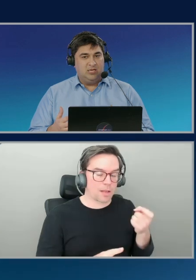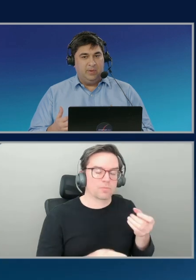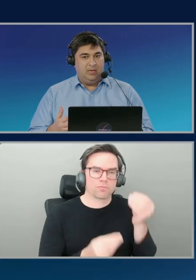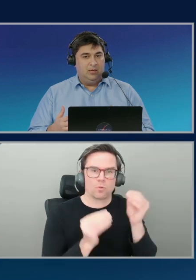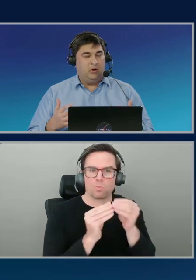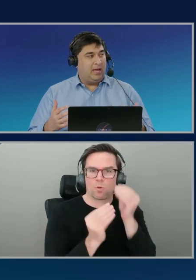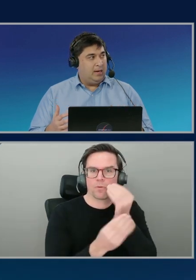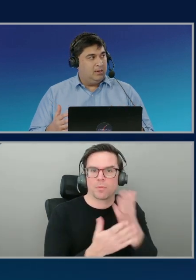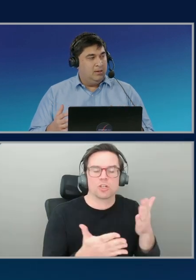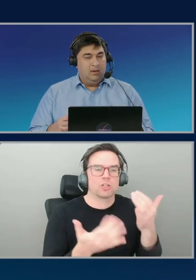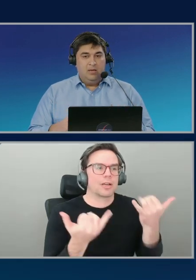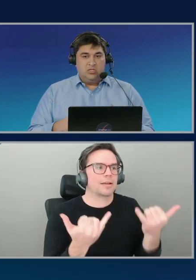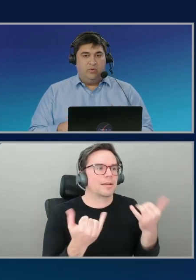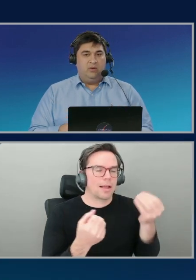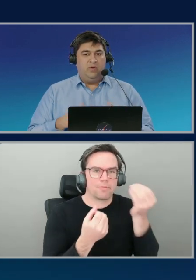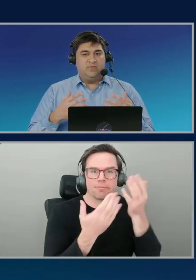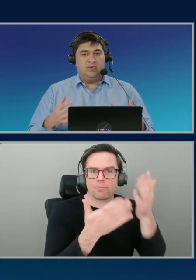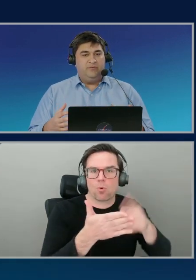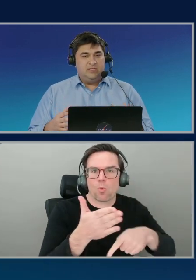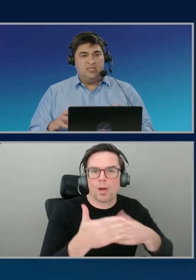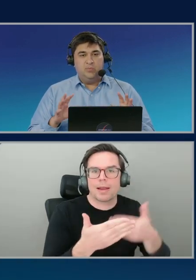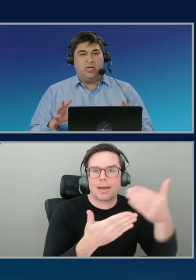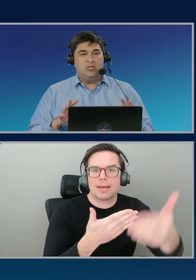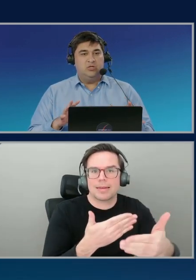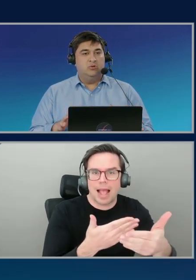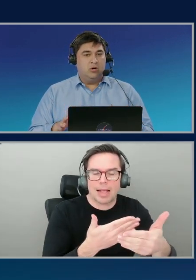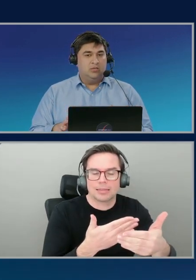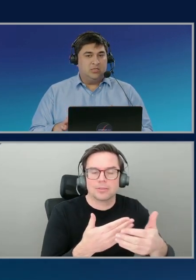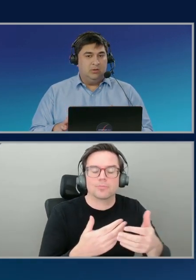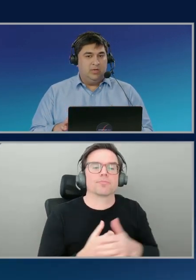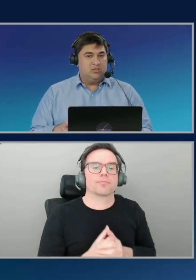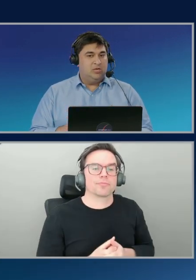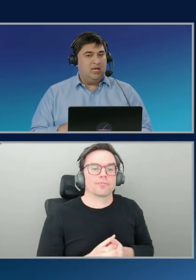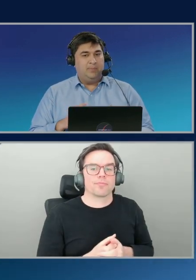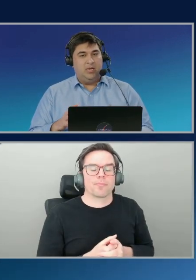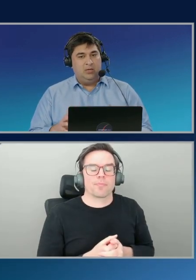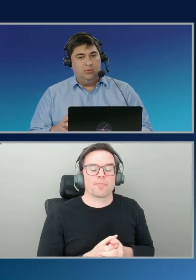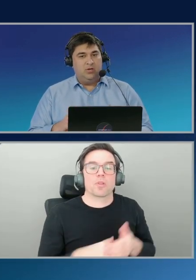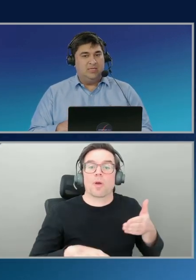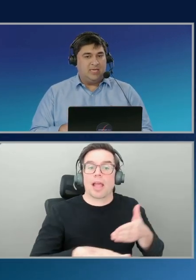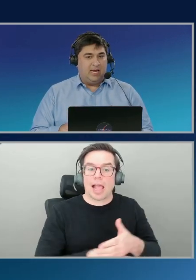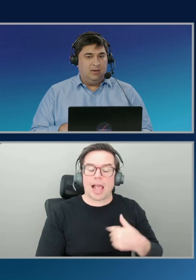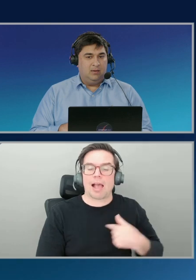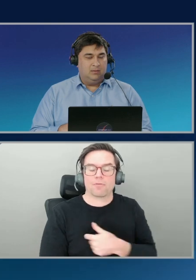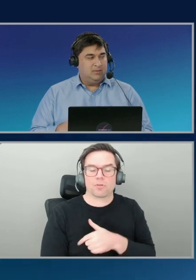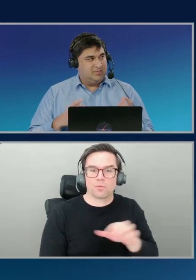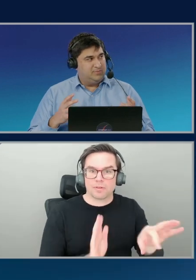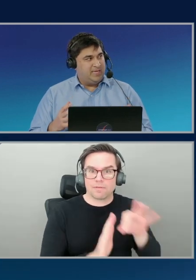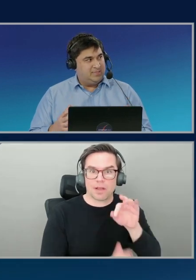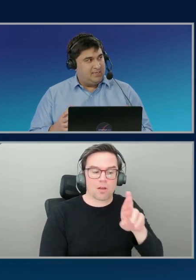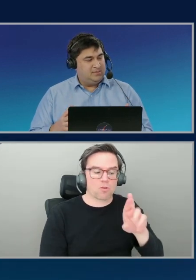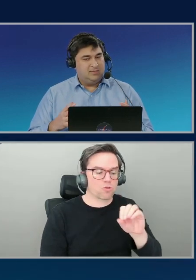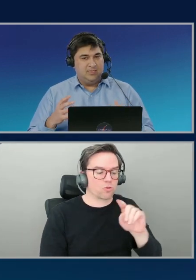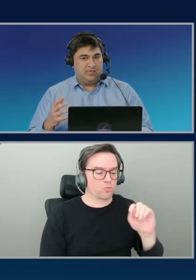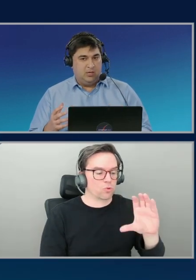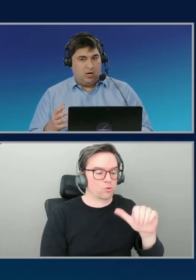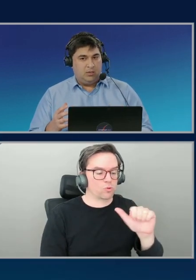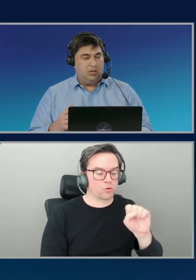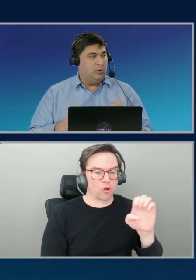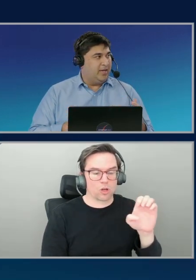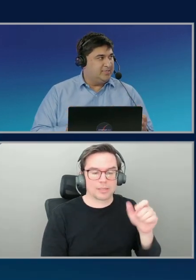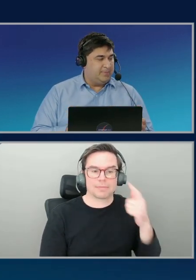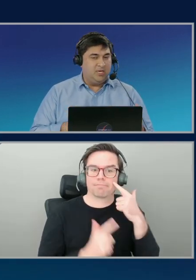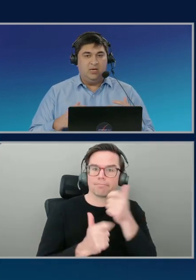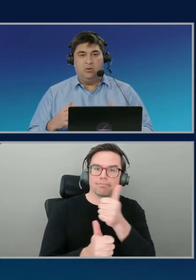you can actually be looking at. So when we have surfaced this potential root cause to you, it's really up to you to decide, does this make sense? Does it